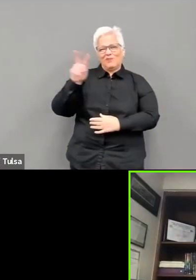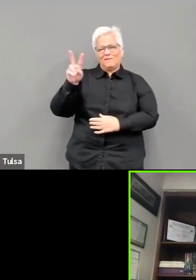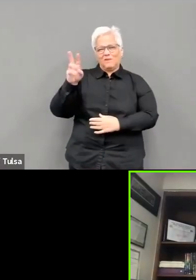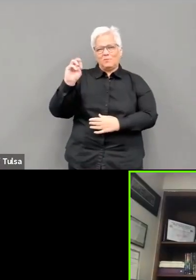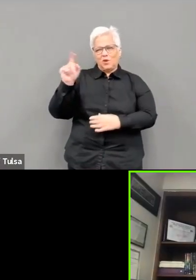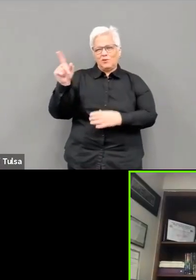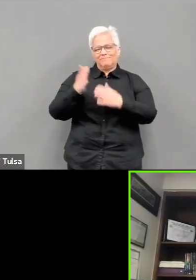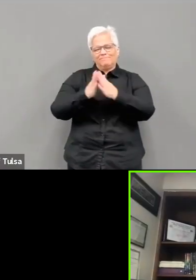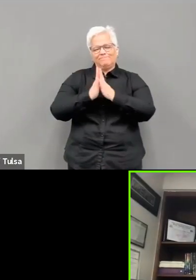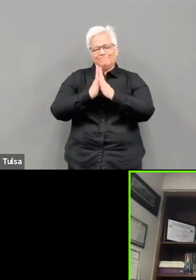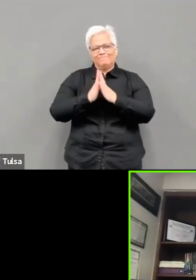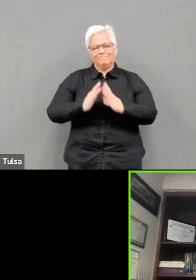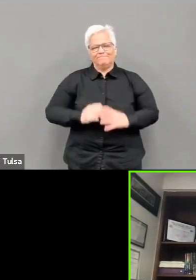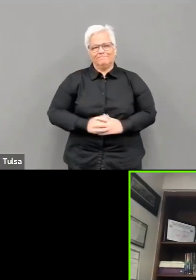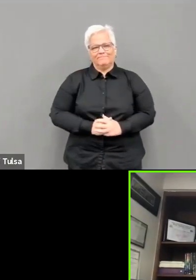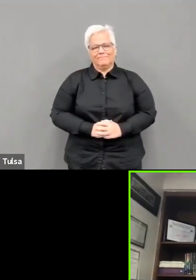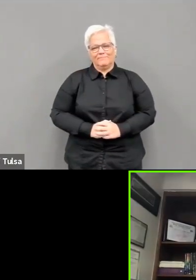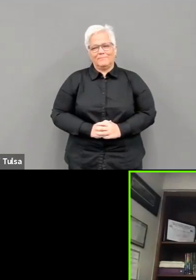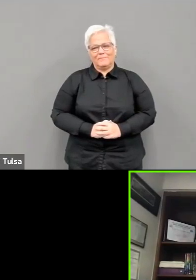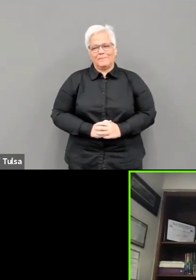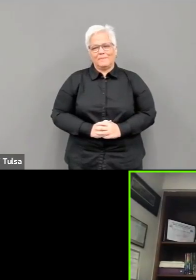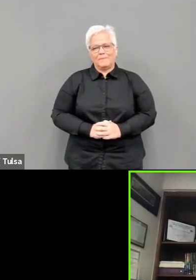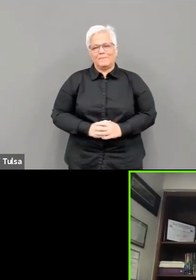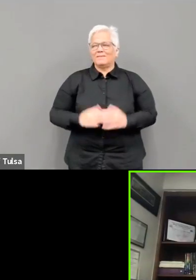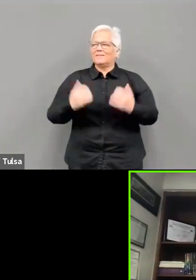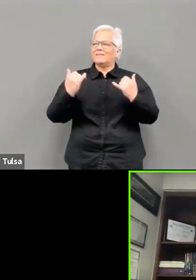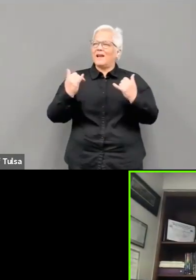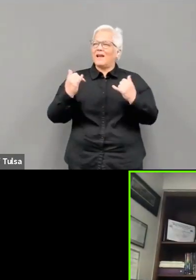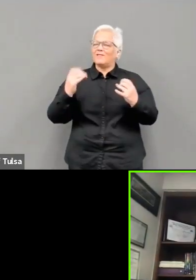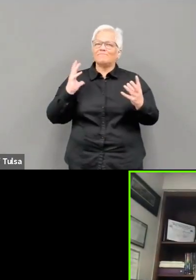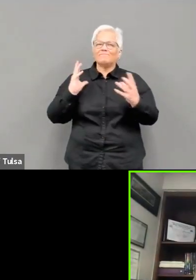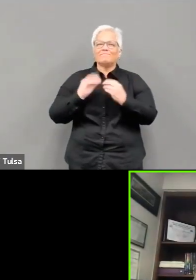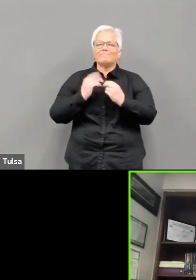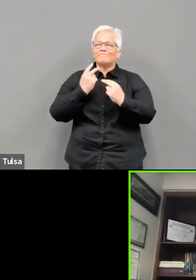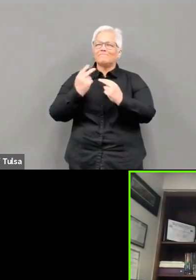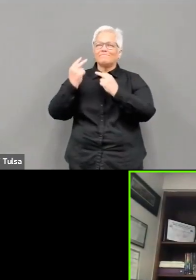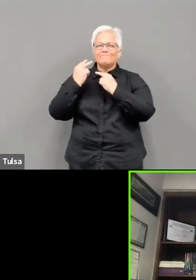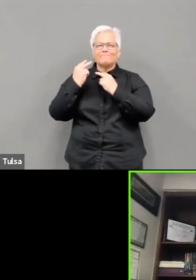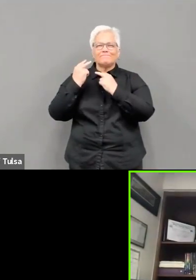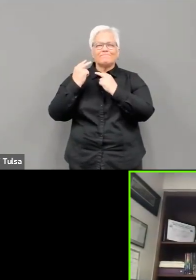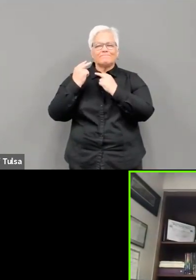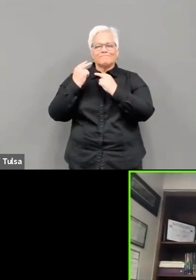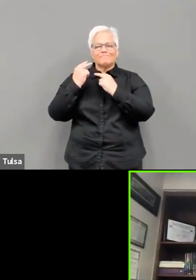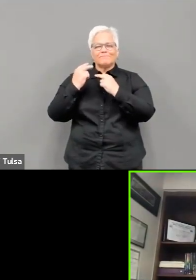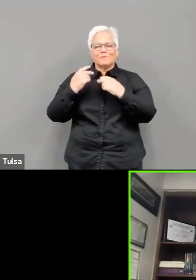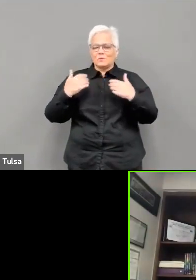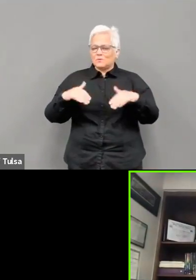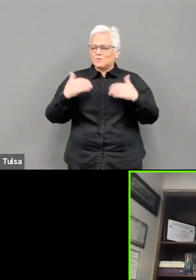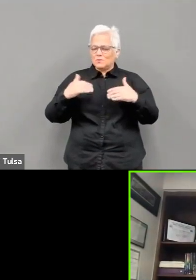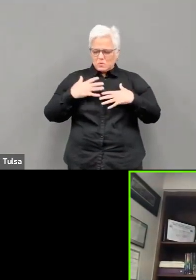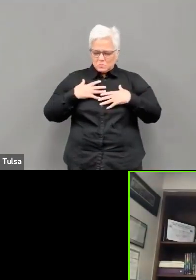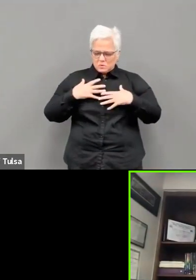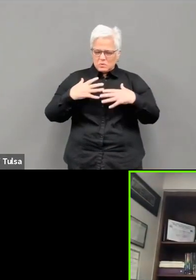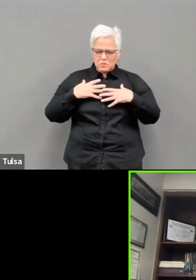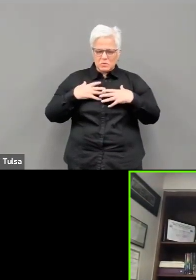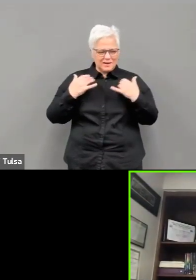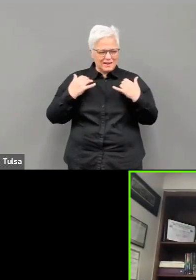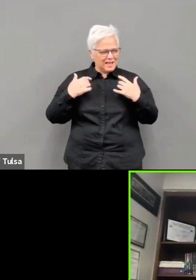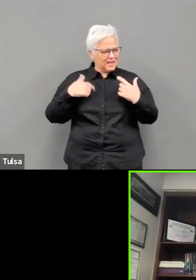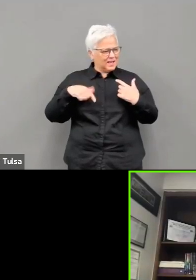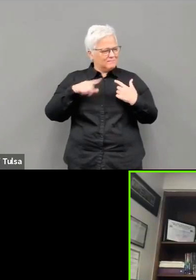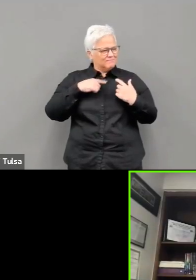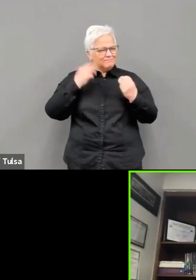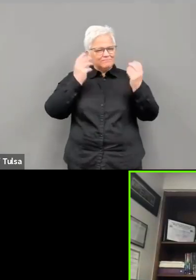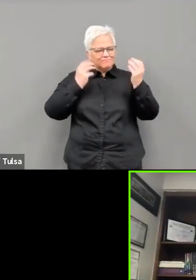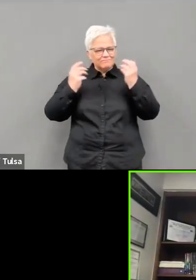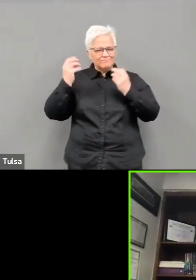Let us begin with a deep breath here on this one-year commemoration and